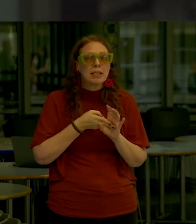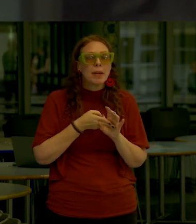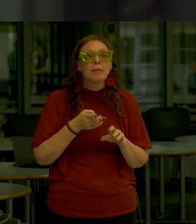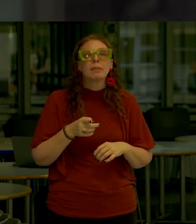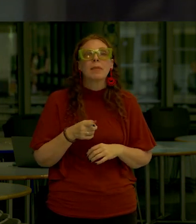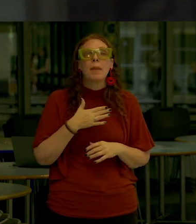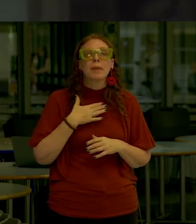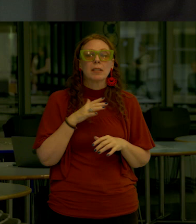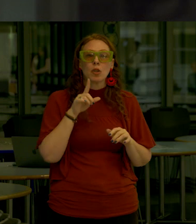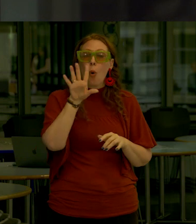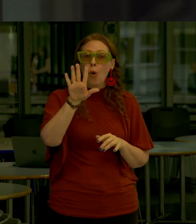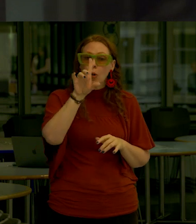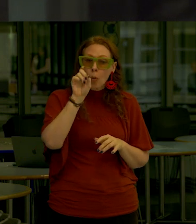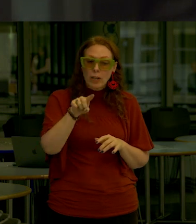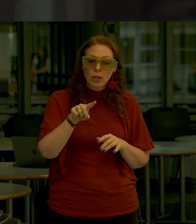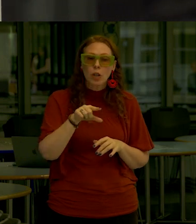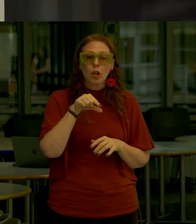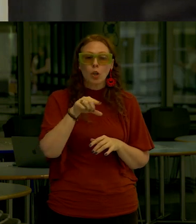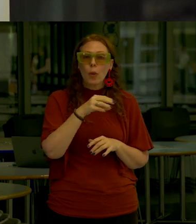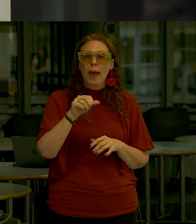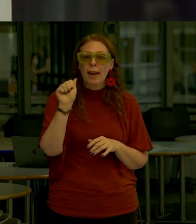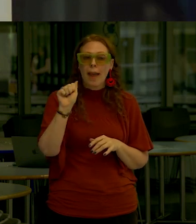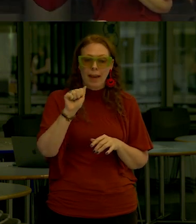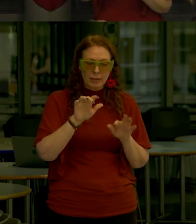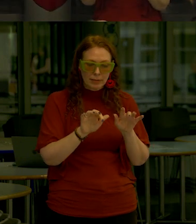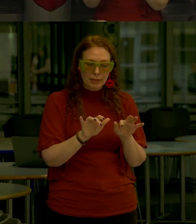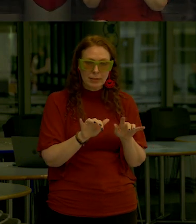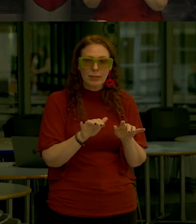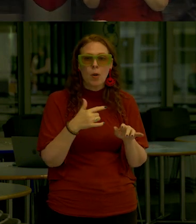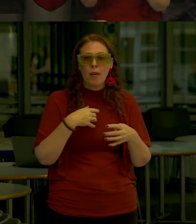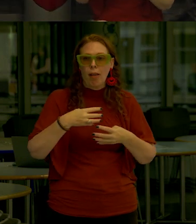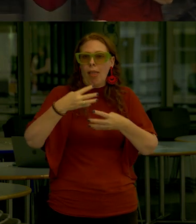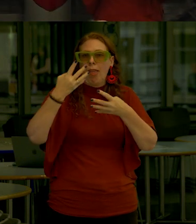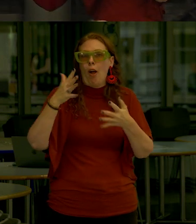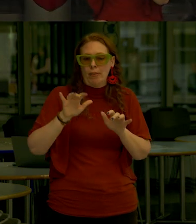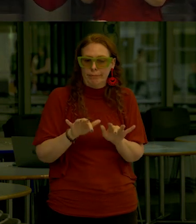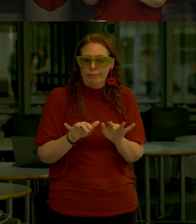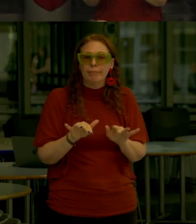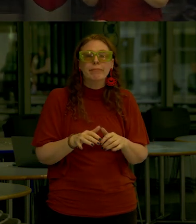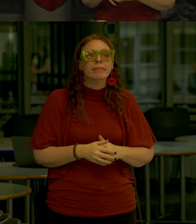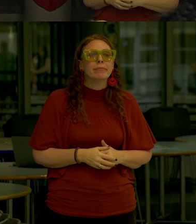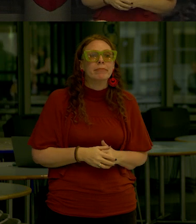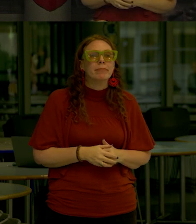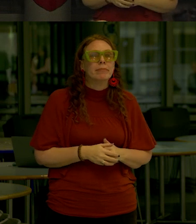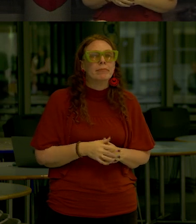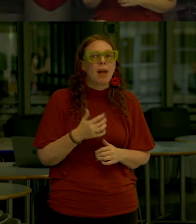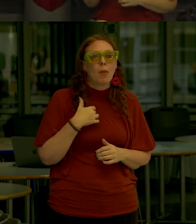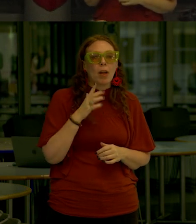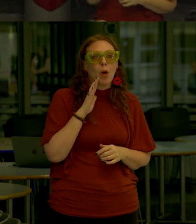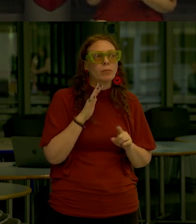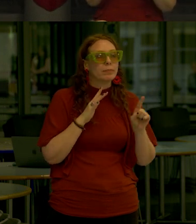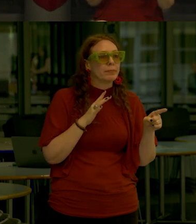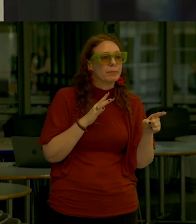way please put your questions in the Q&A I see we have some lined up already I'll be going back and